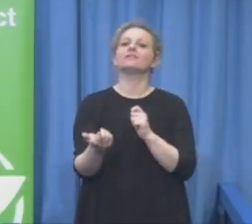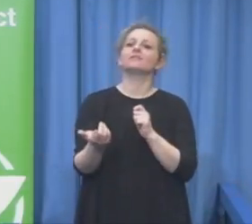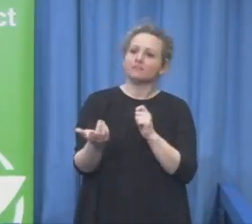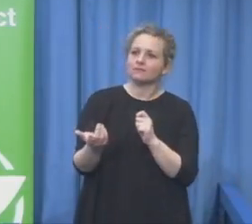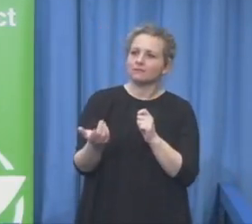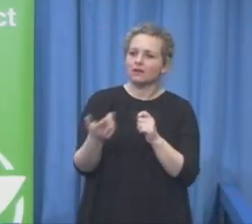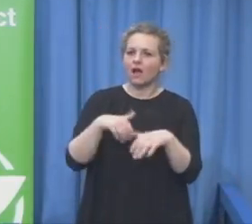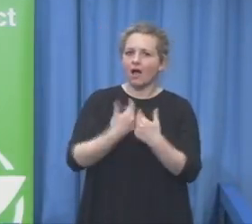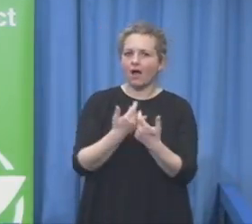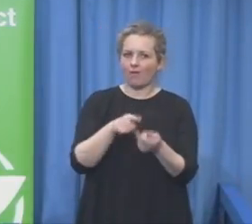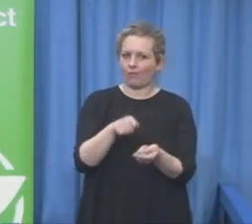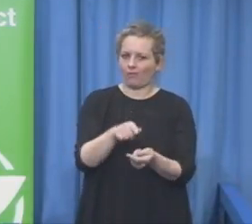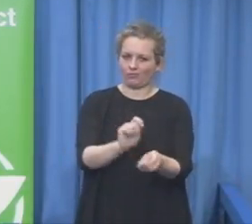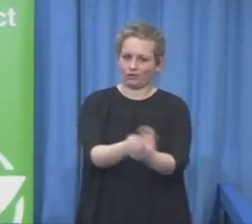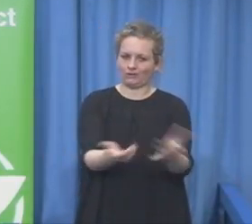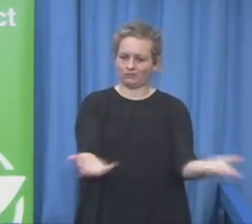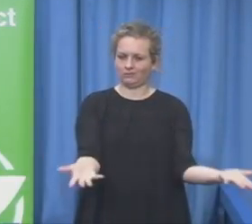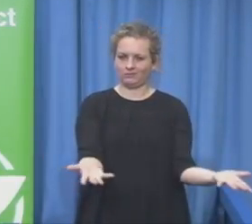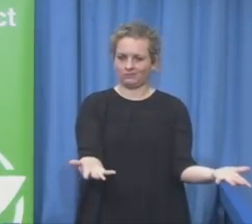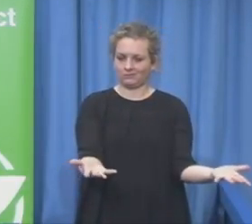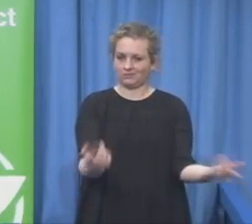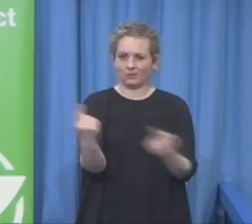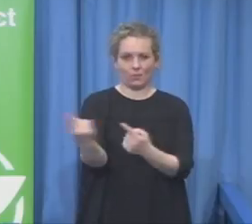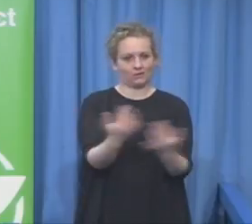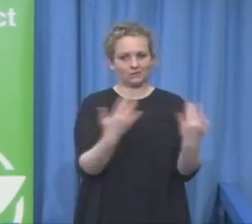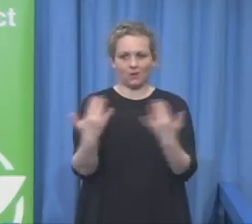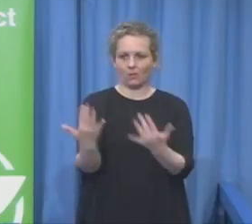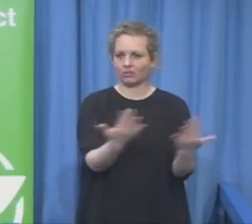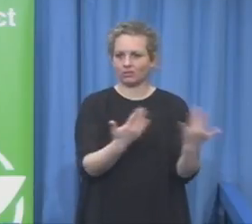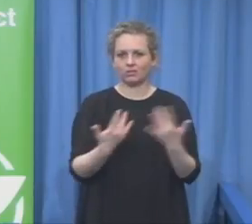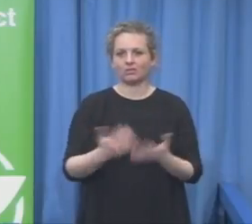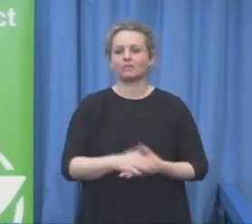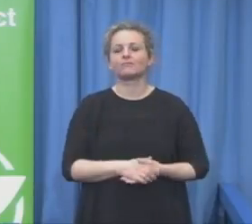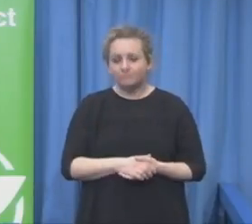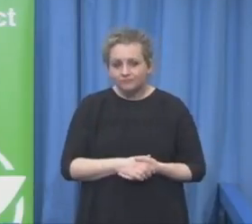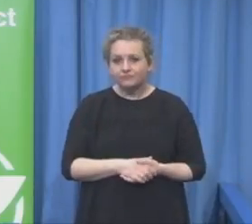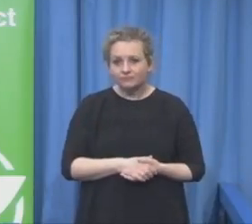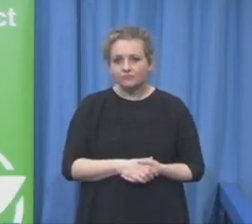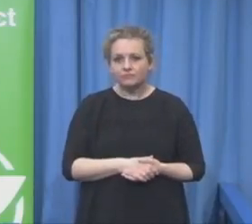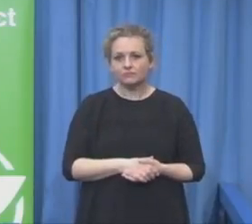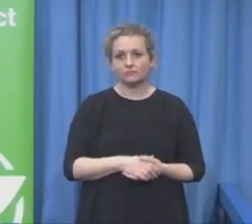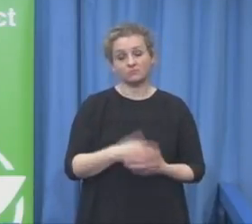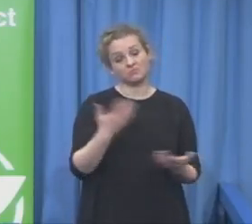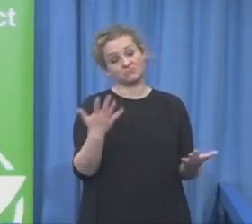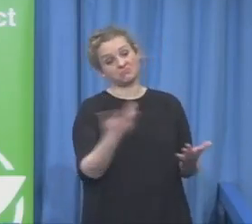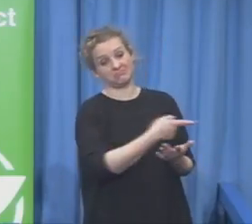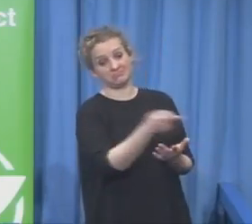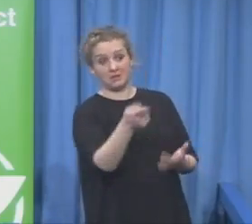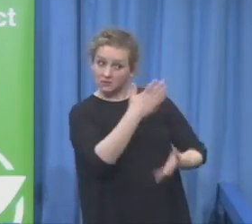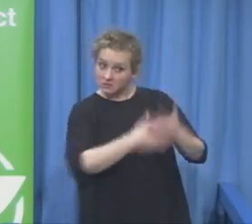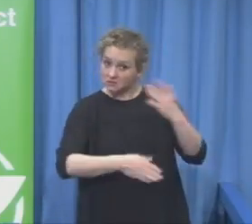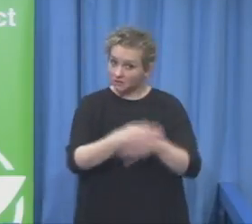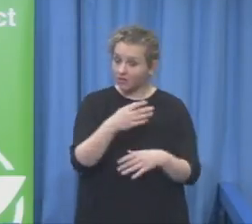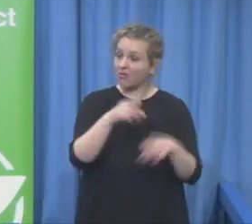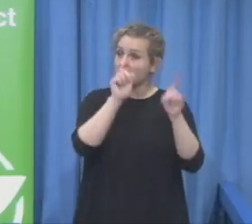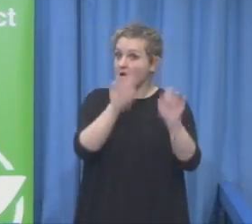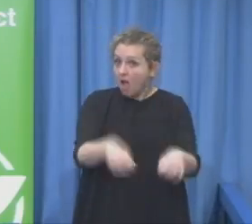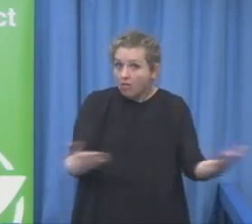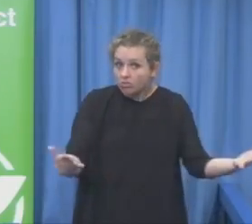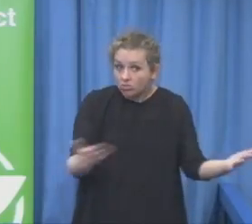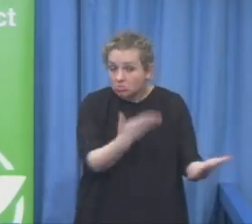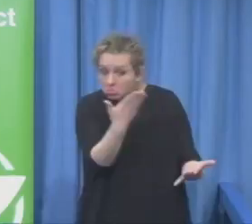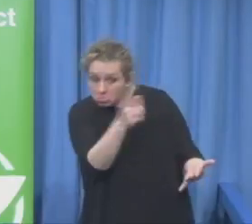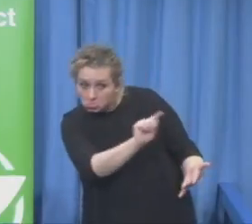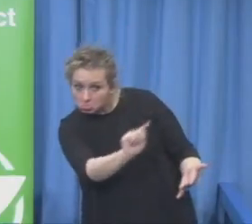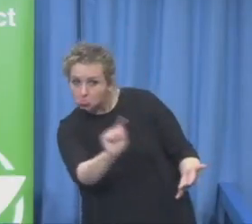the projects what Purgh is telling about is a model project in Austria where people with intellectual disabilities, with learning